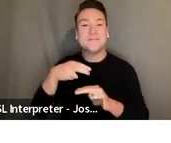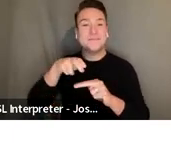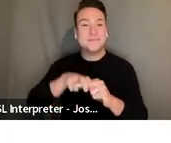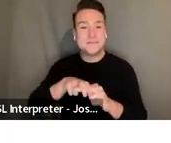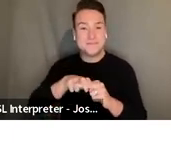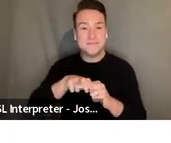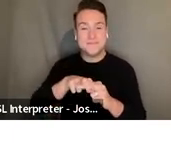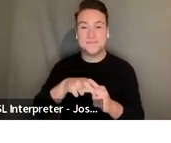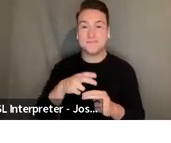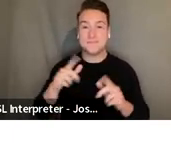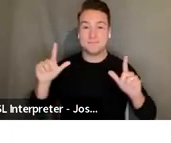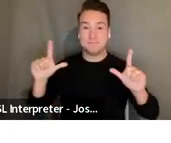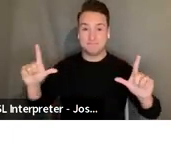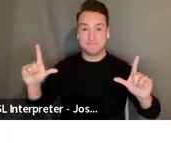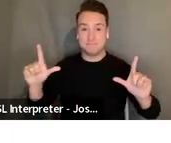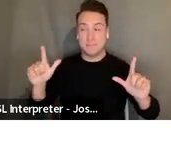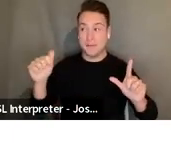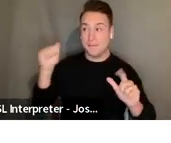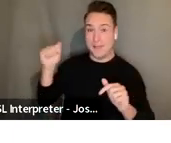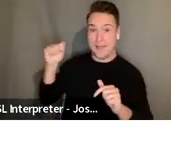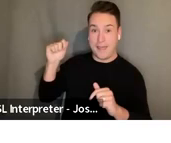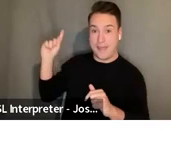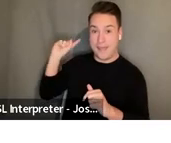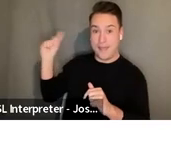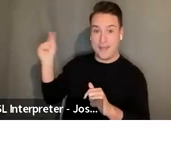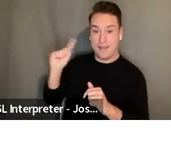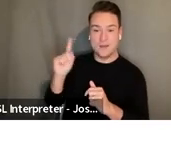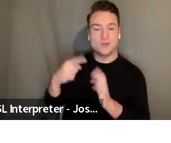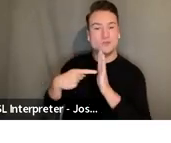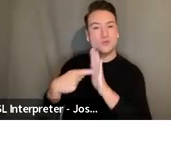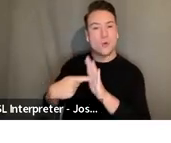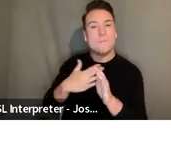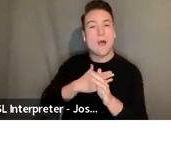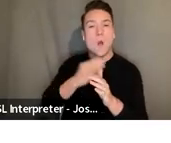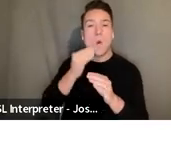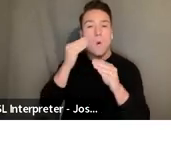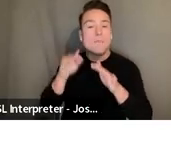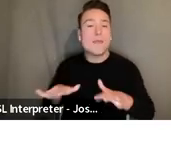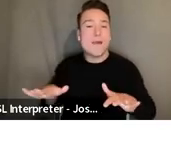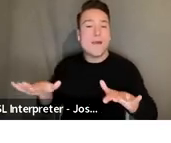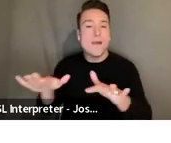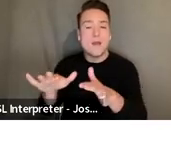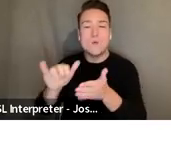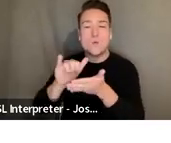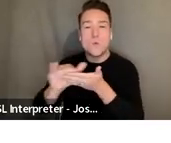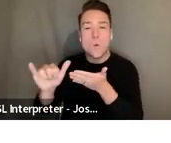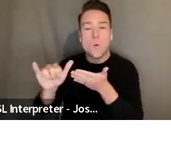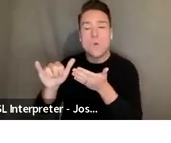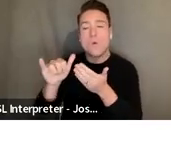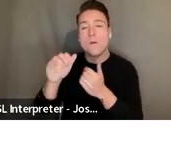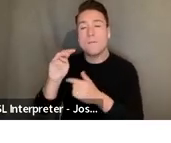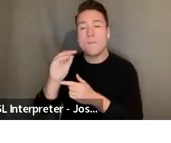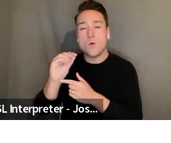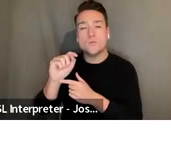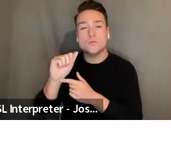background that shows my homelands Montauk, New York. It's land, it's water, and it's